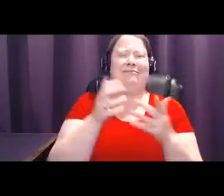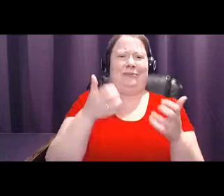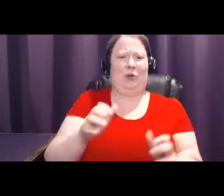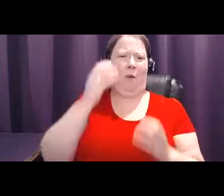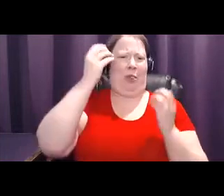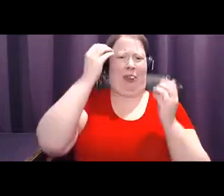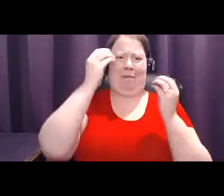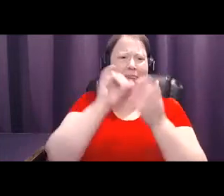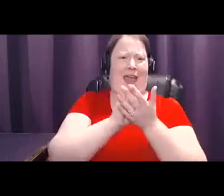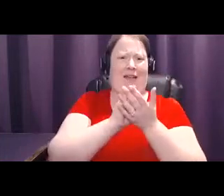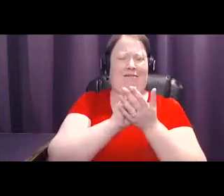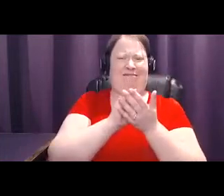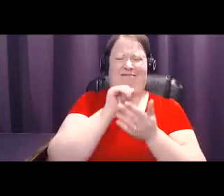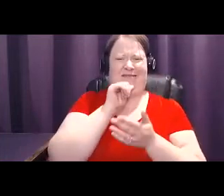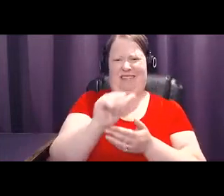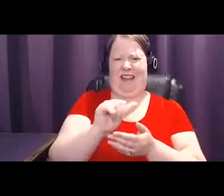It's unpleasant.